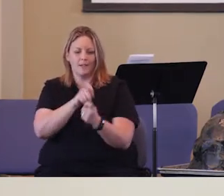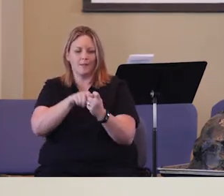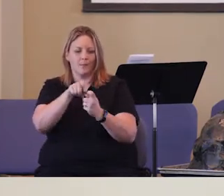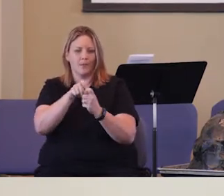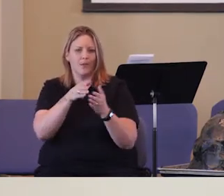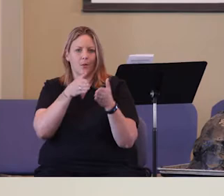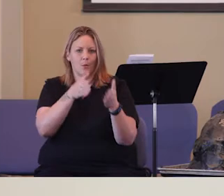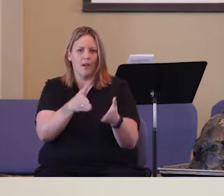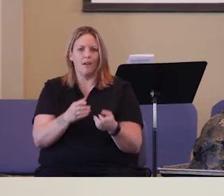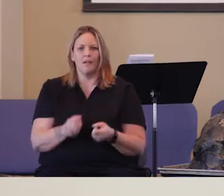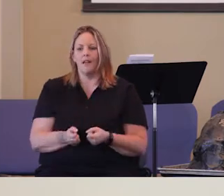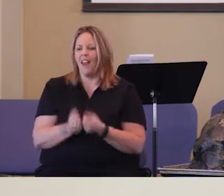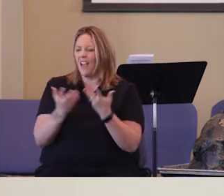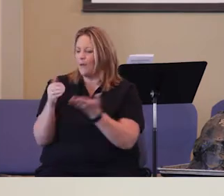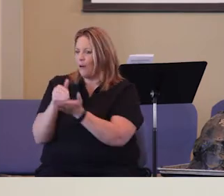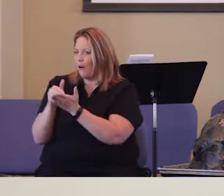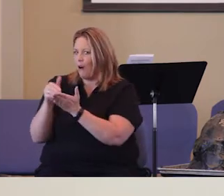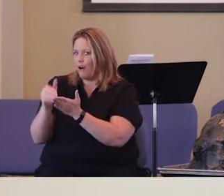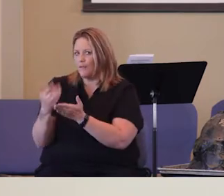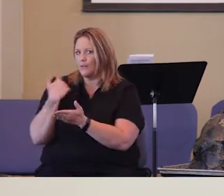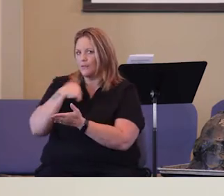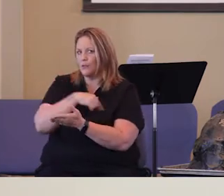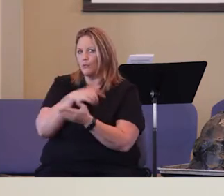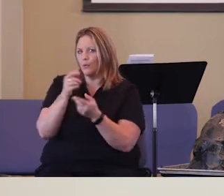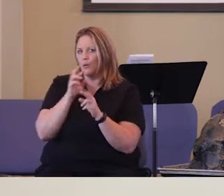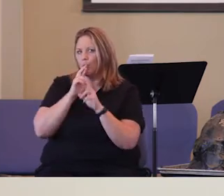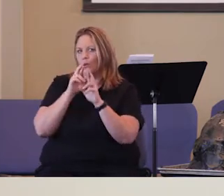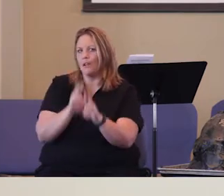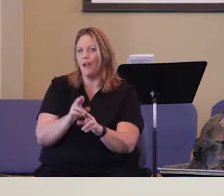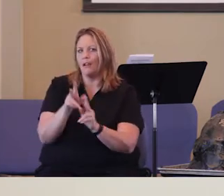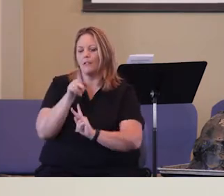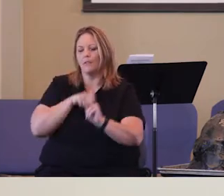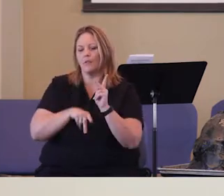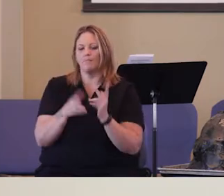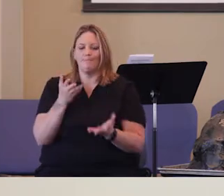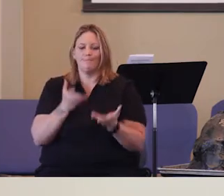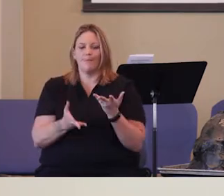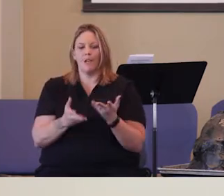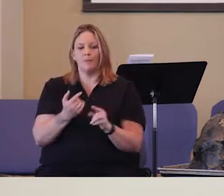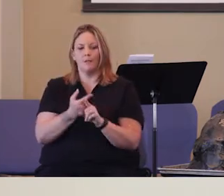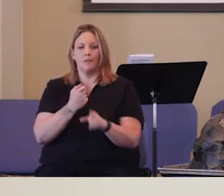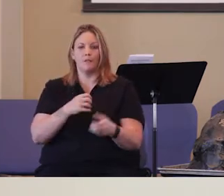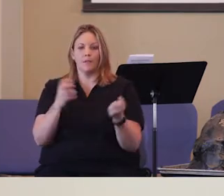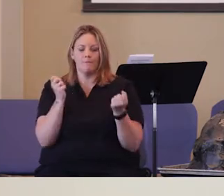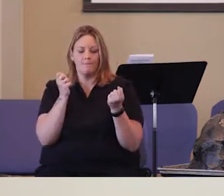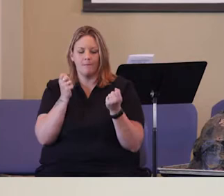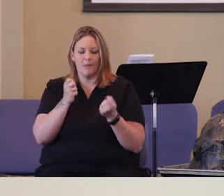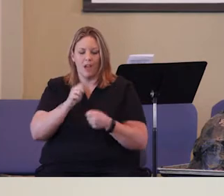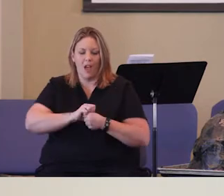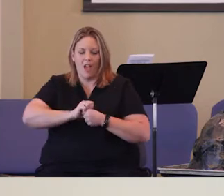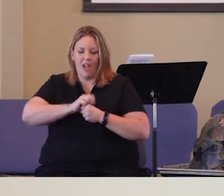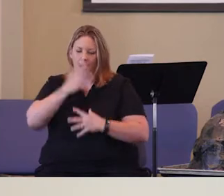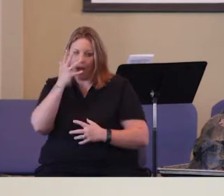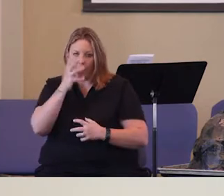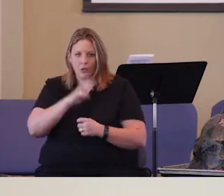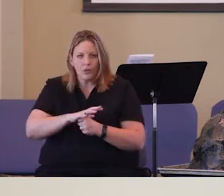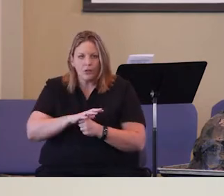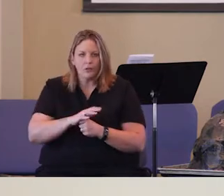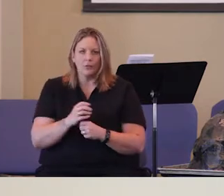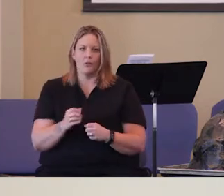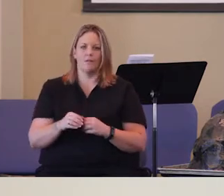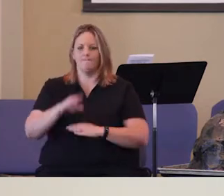do we react to a person out of, it could be anger, frustration. Well,